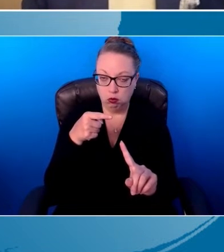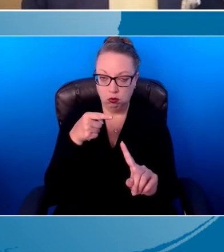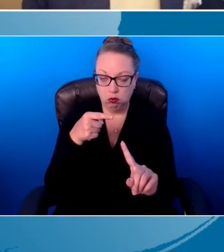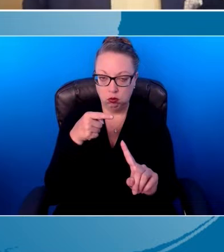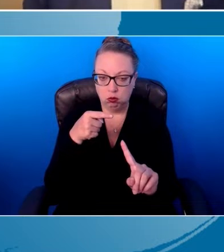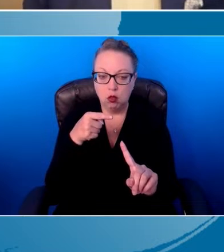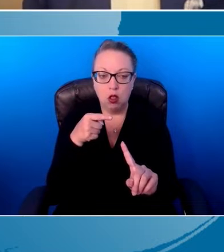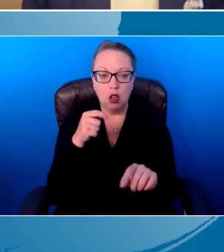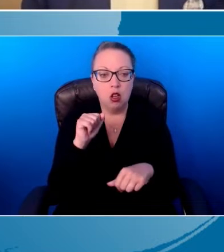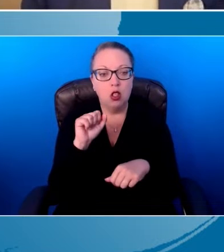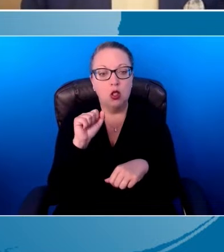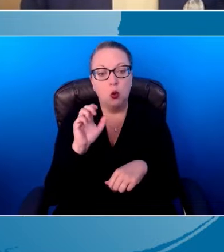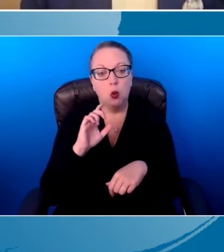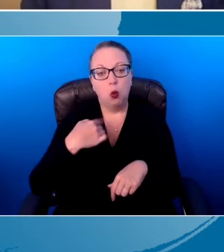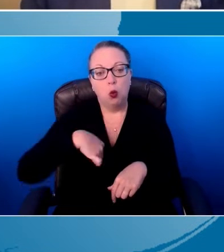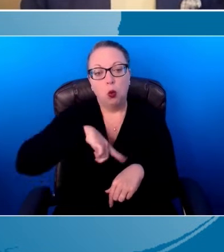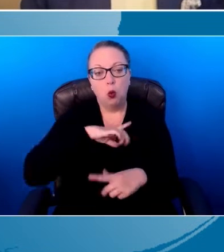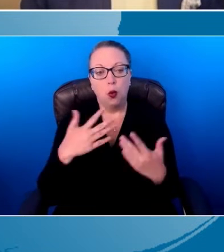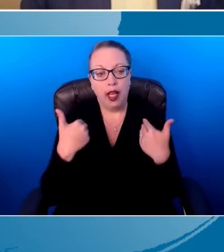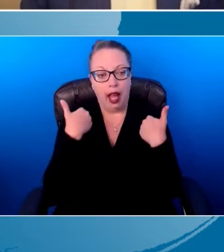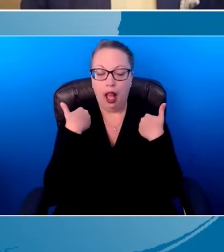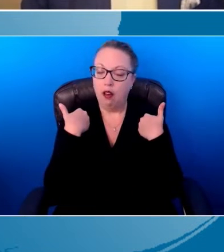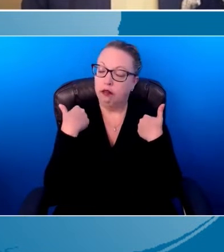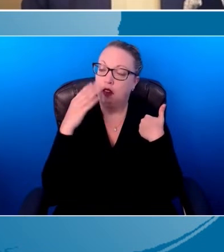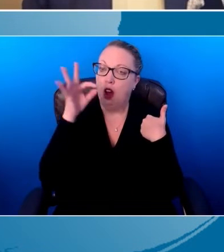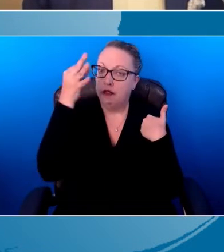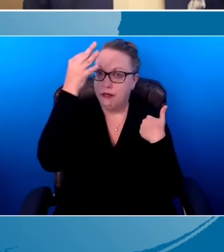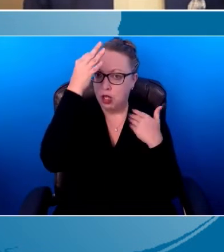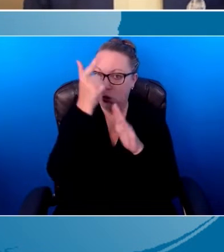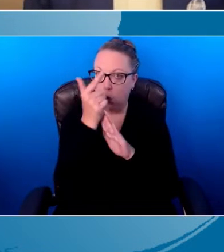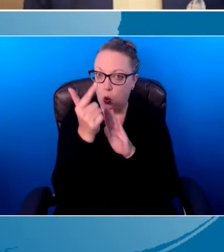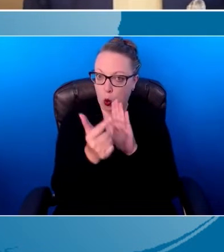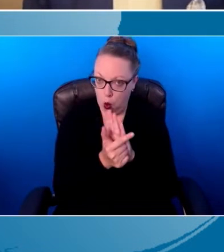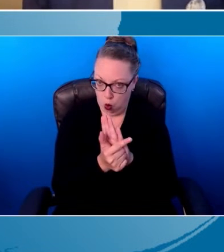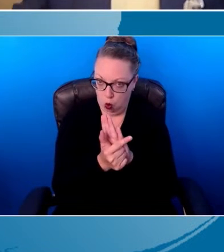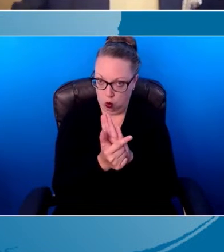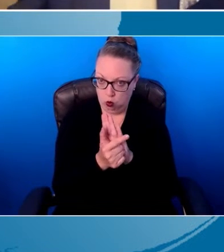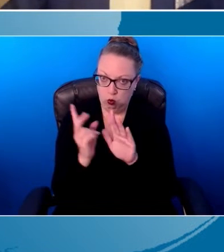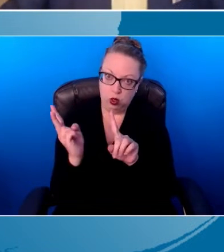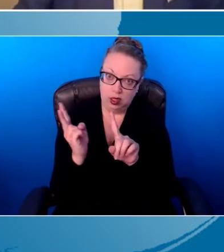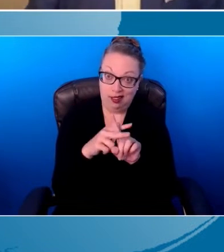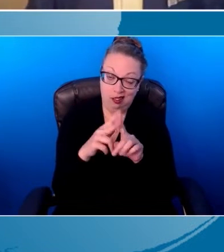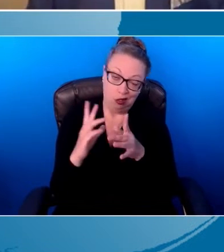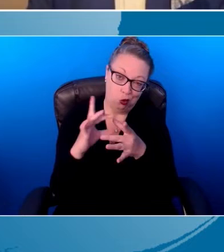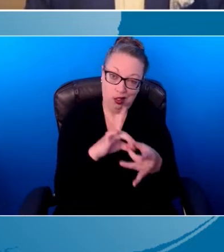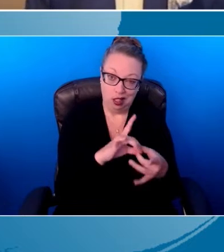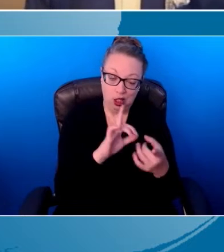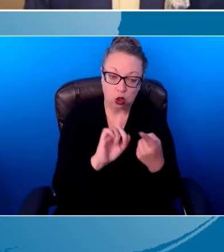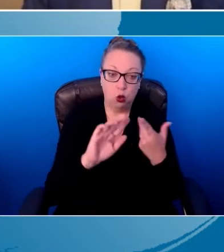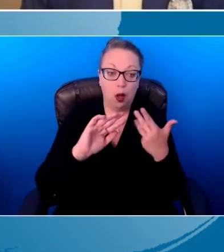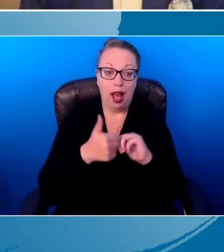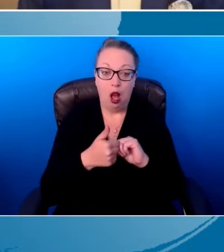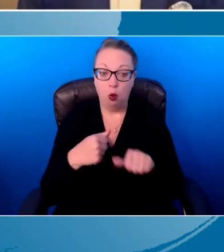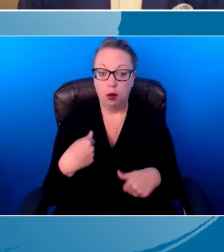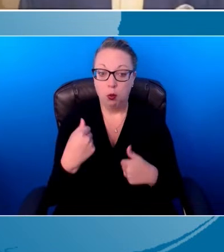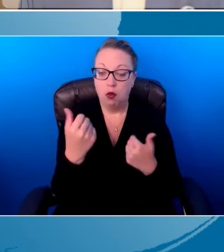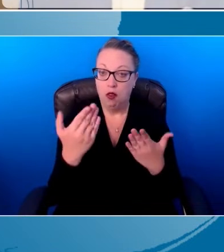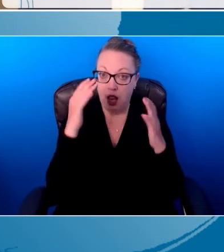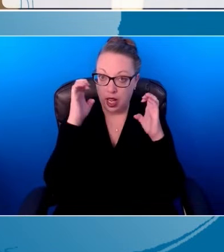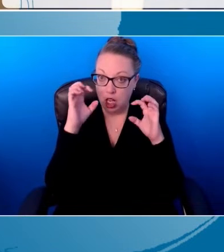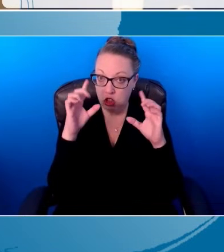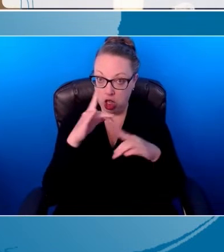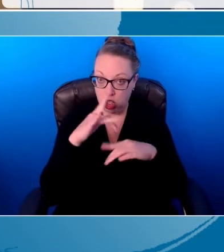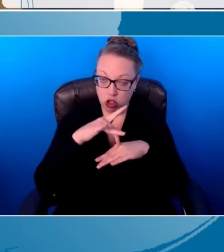related to how we provide early intervention and educational services and that federal law in early